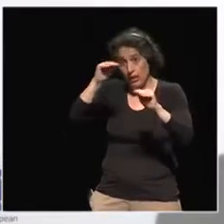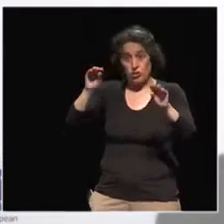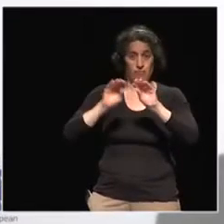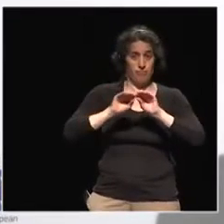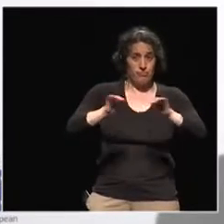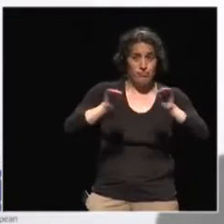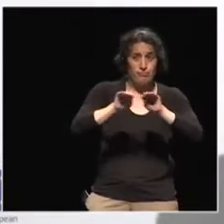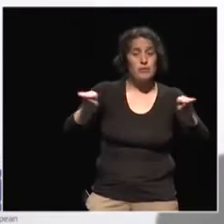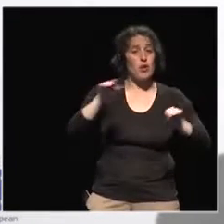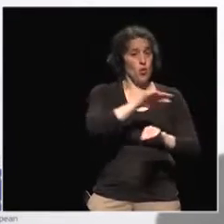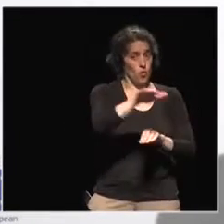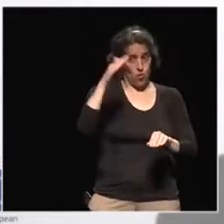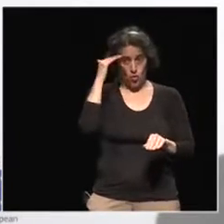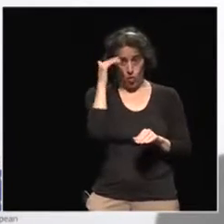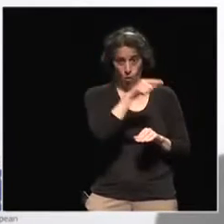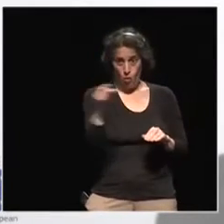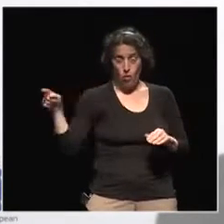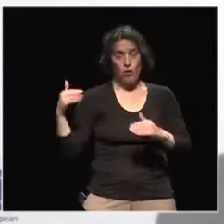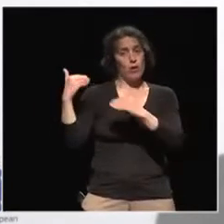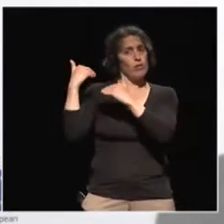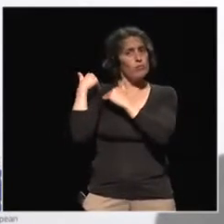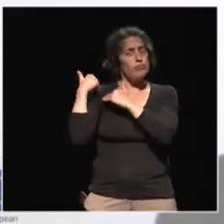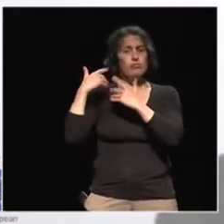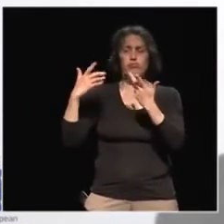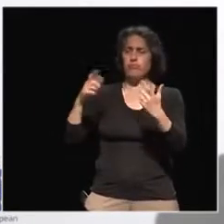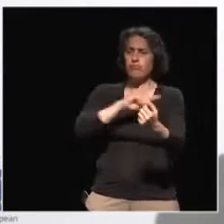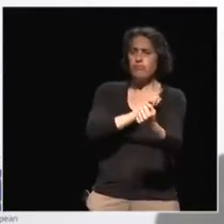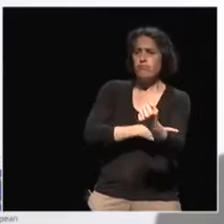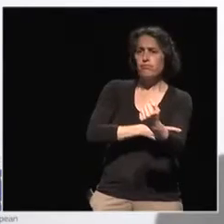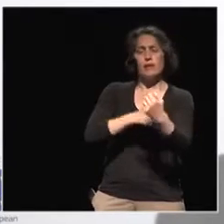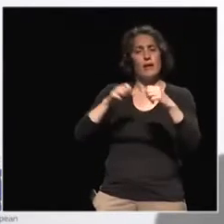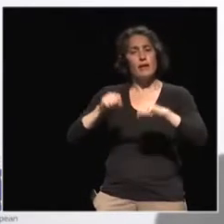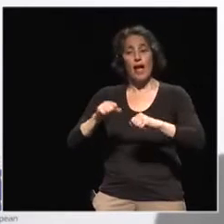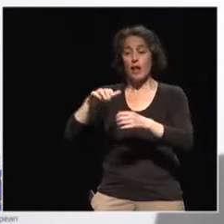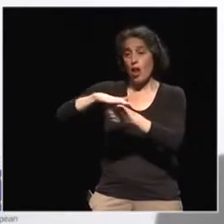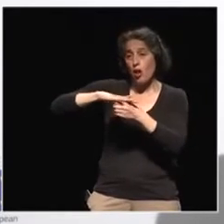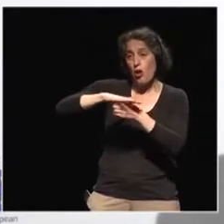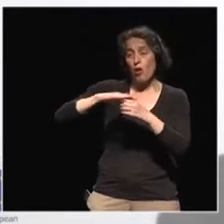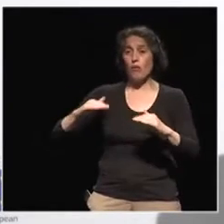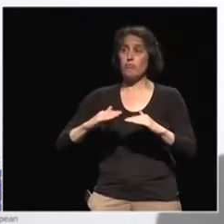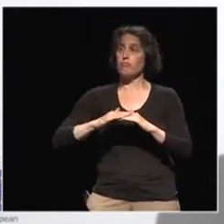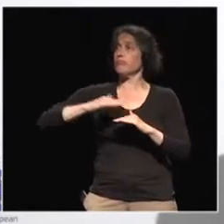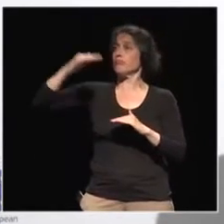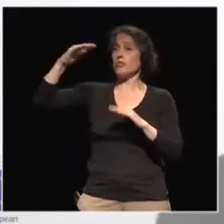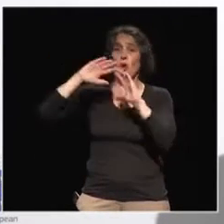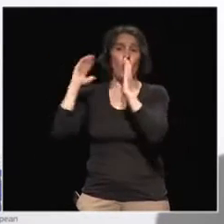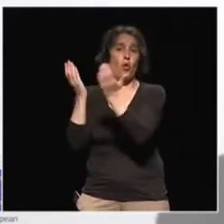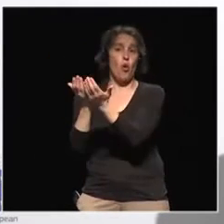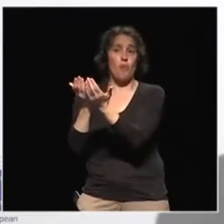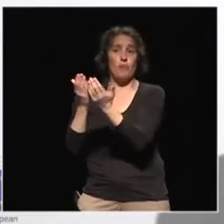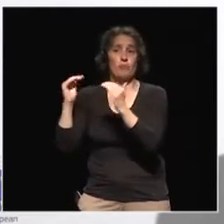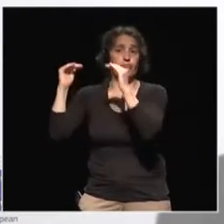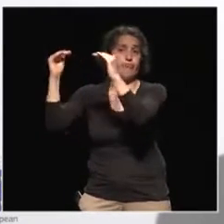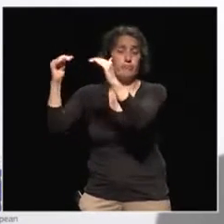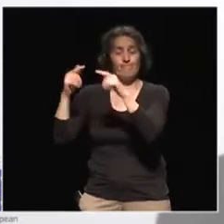citizens should be unified and they should have a unified voice. In societies like my